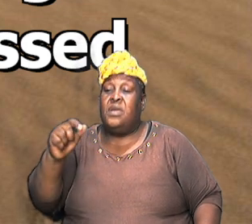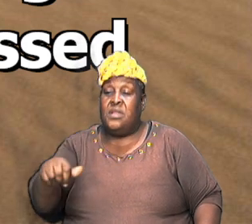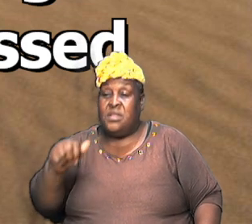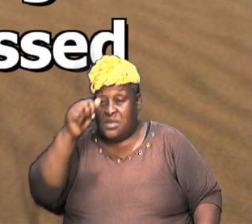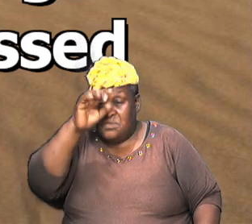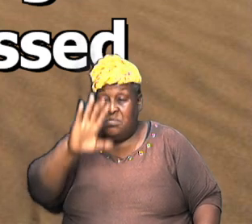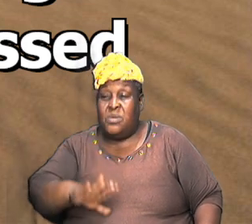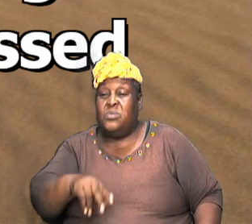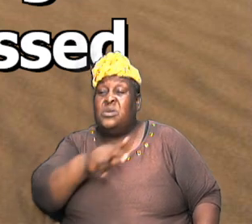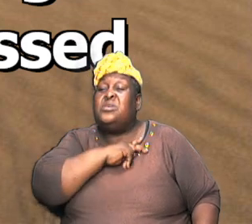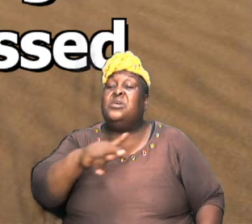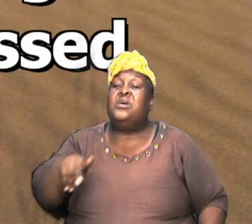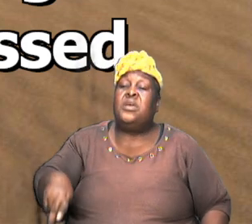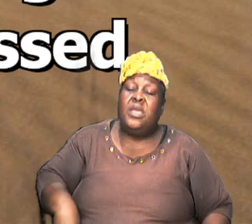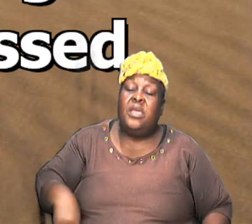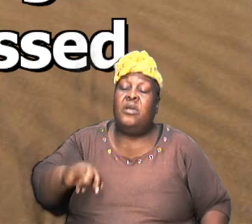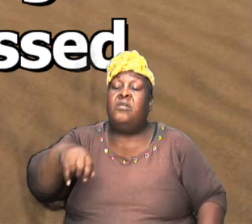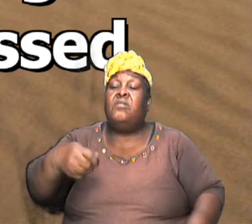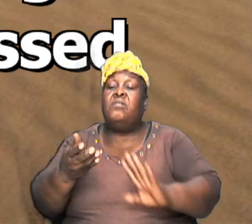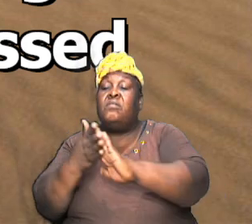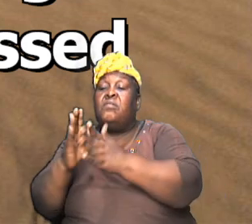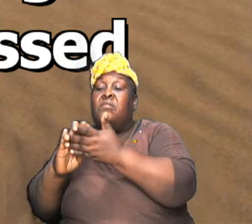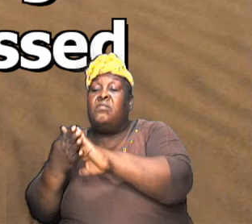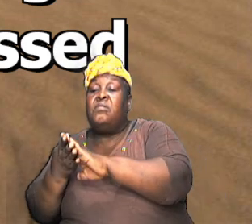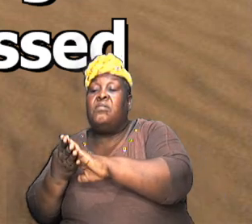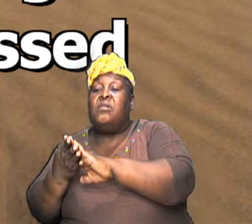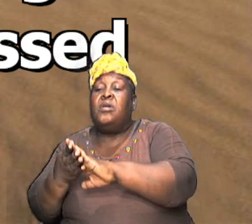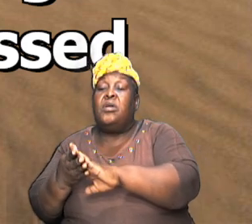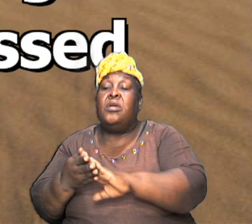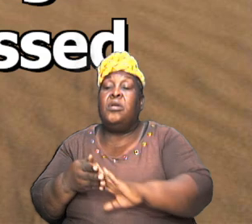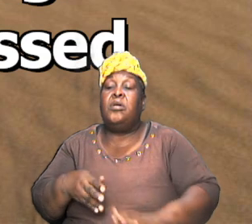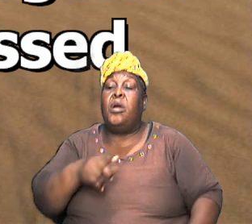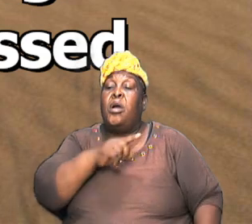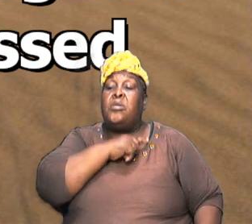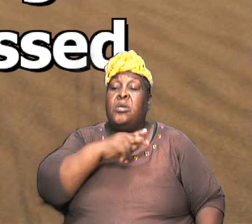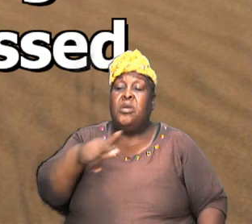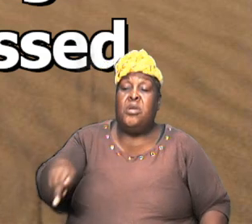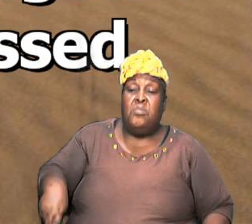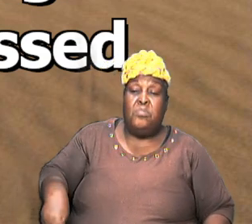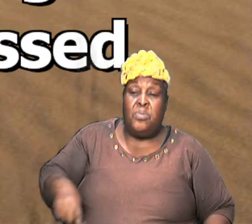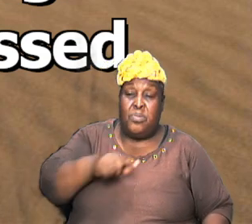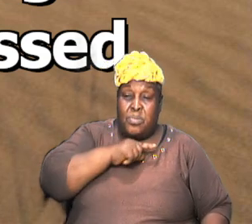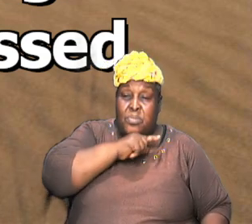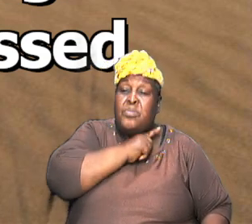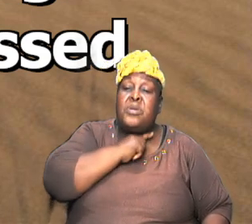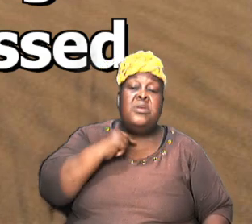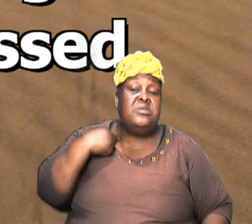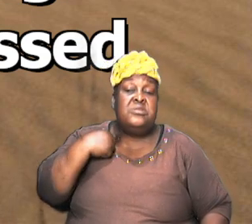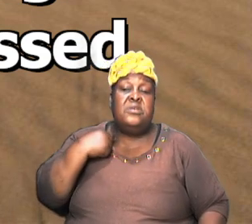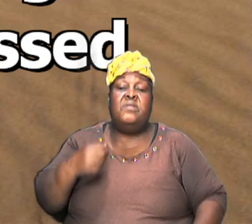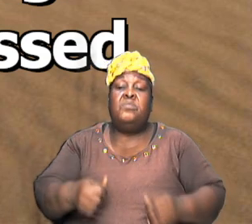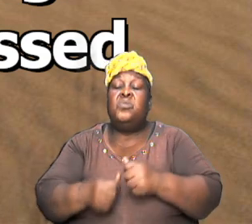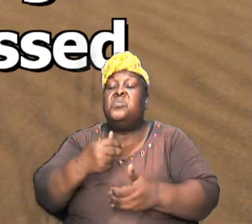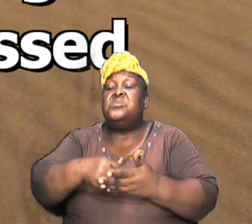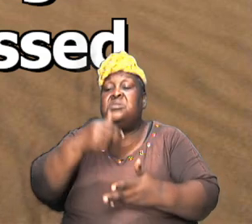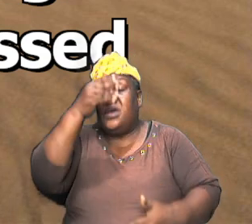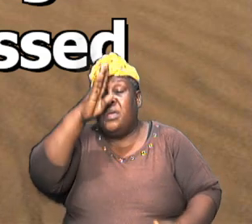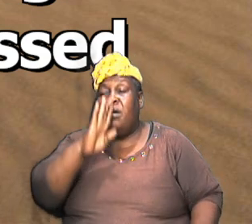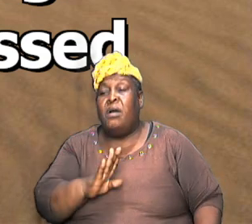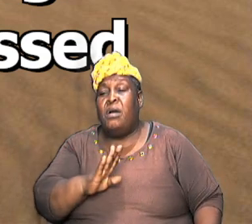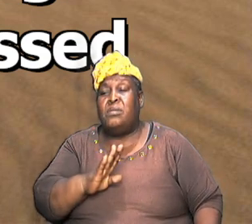Salem king of peace and then prince of the most high God and hear what